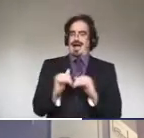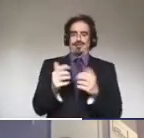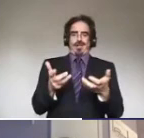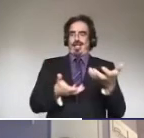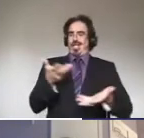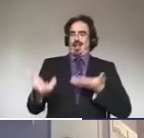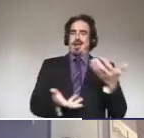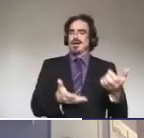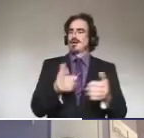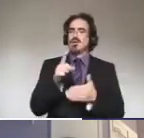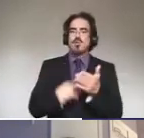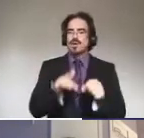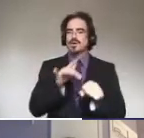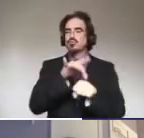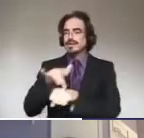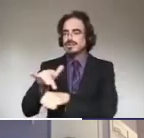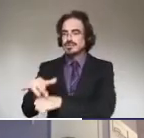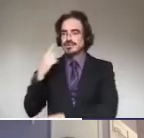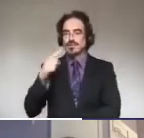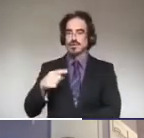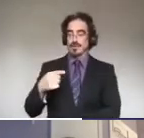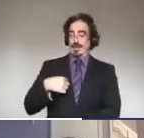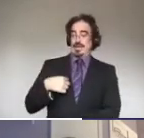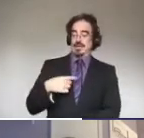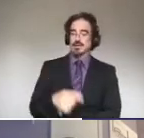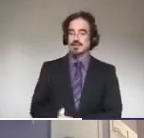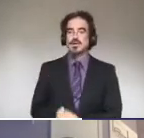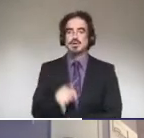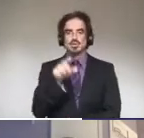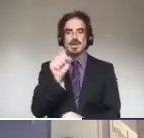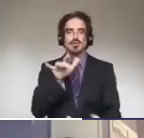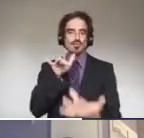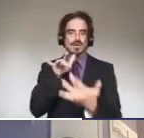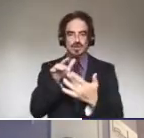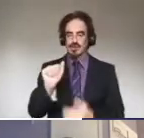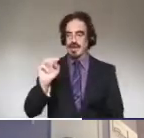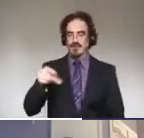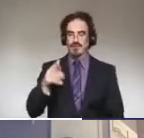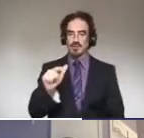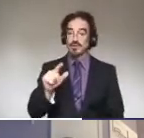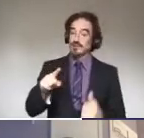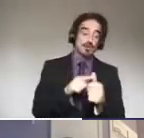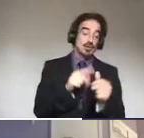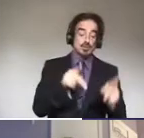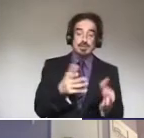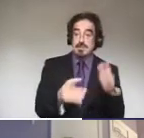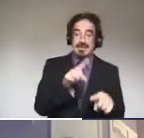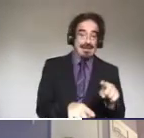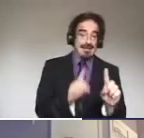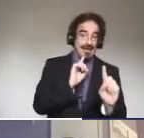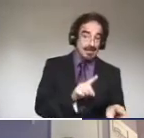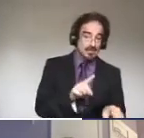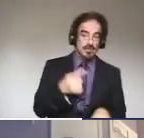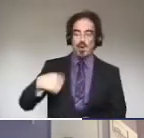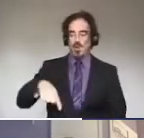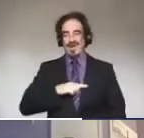are there? You can reach out to ample. Um, if we may, if we can't, the first person you reach for may not answer. We know somebody, um,